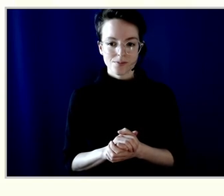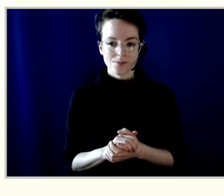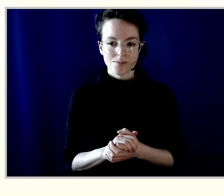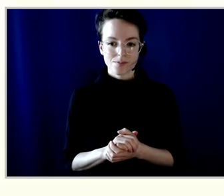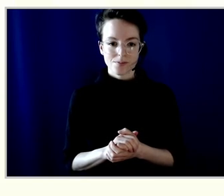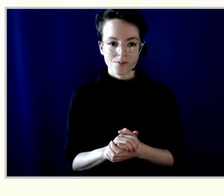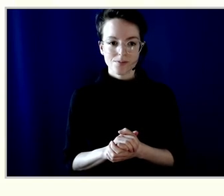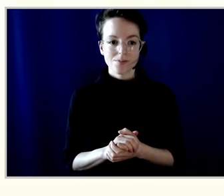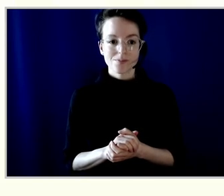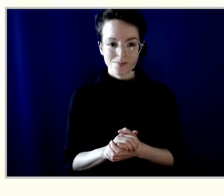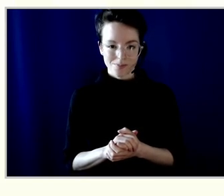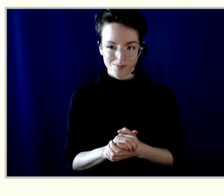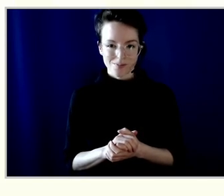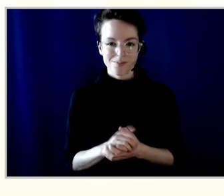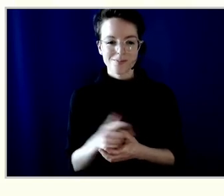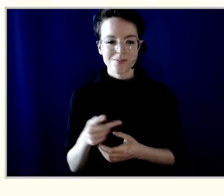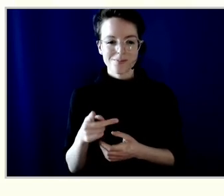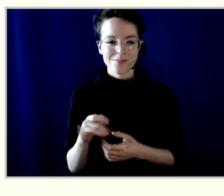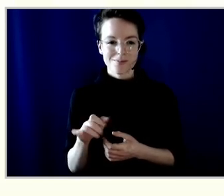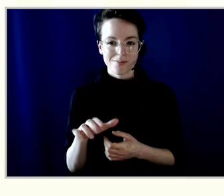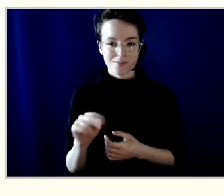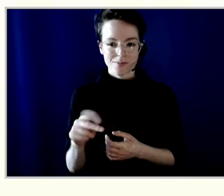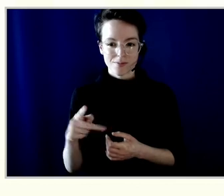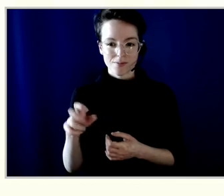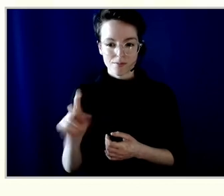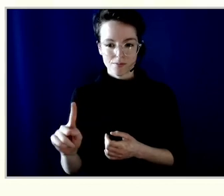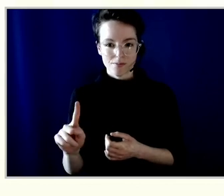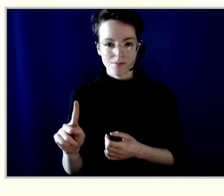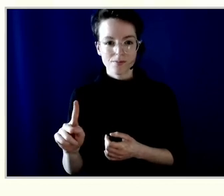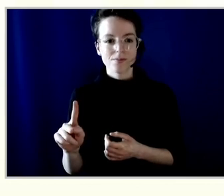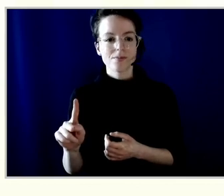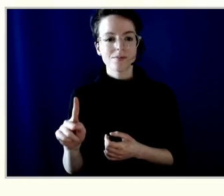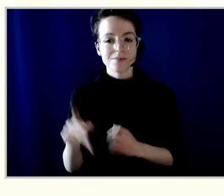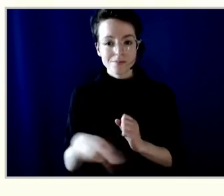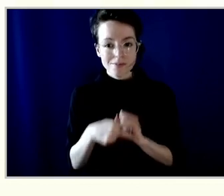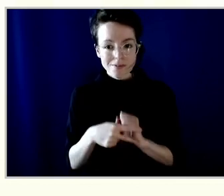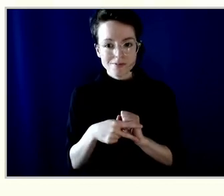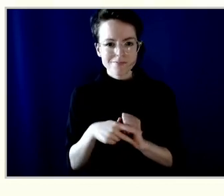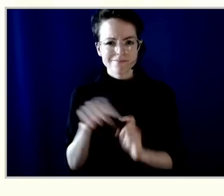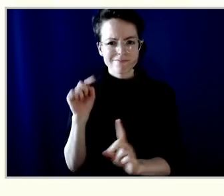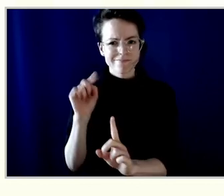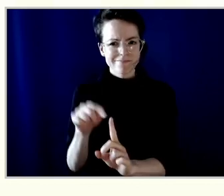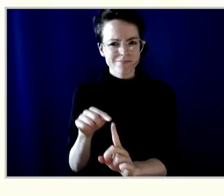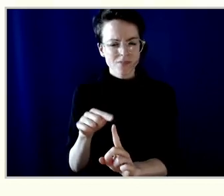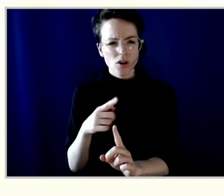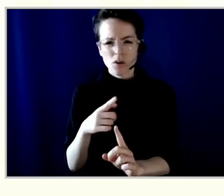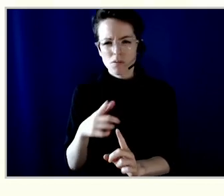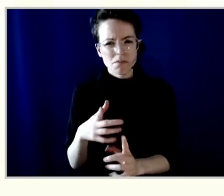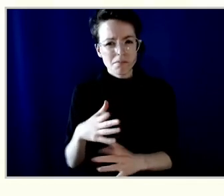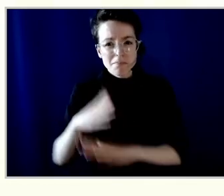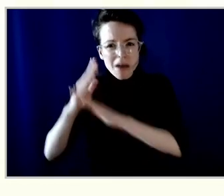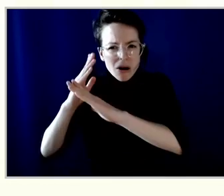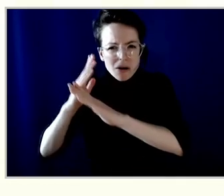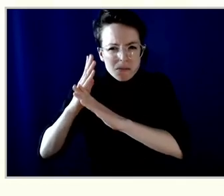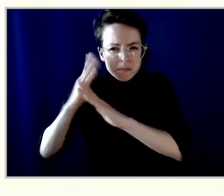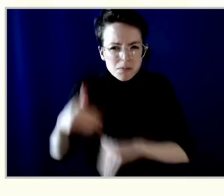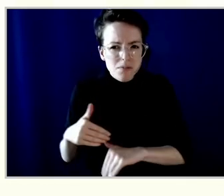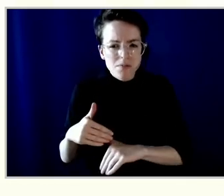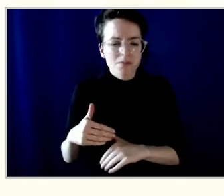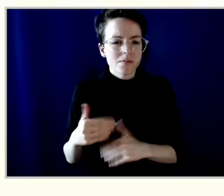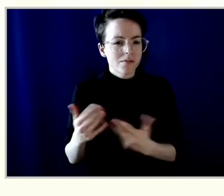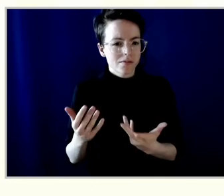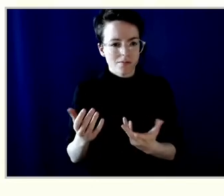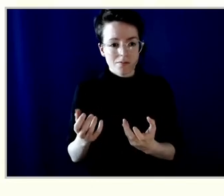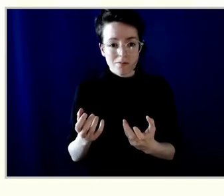Pigeon Park Savings is a low-barrier, community-oriented credit union. For a lot of people, Pigeon Park